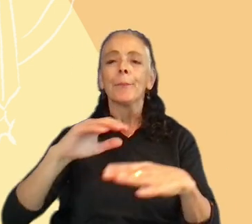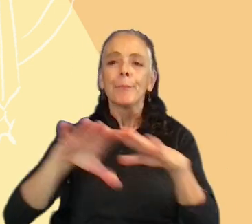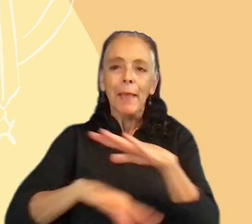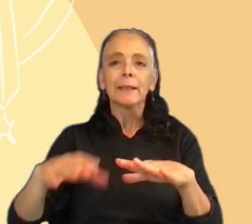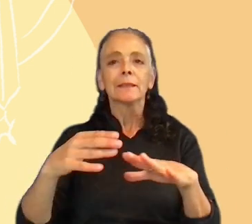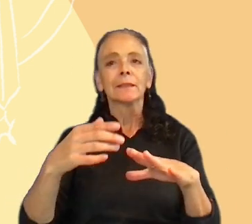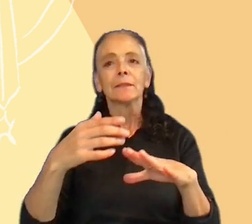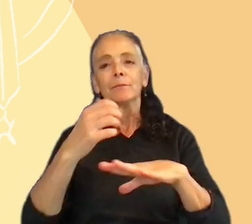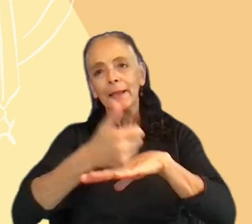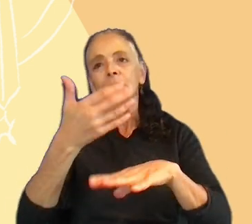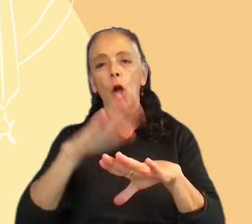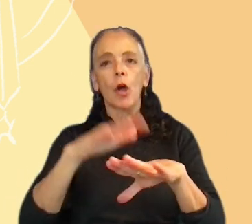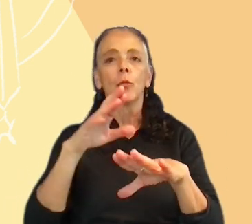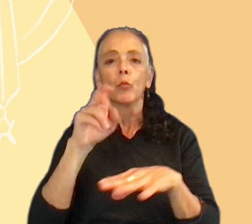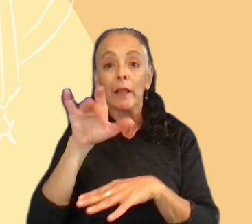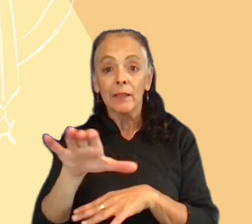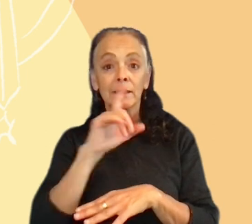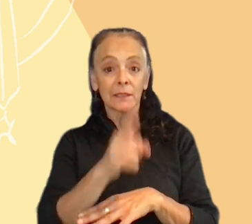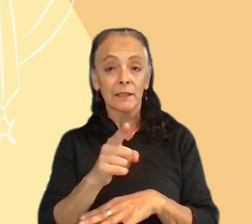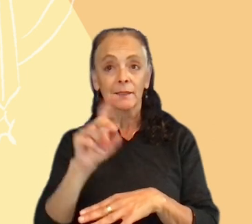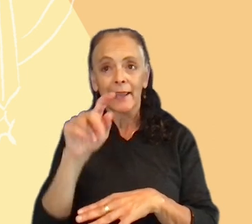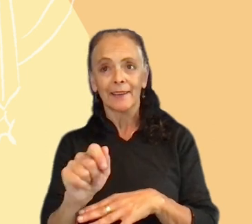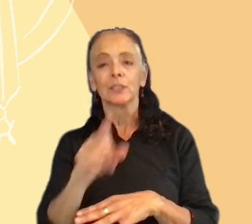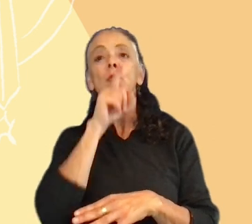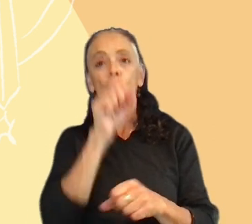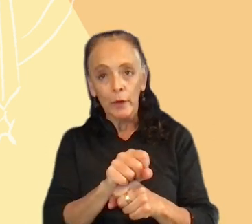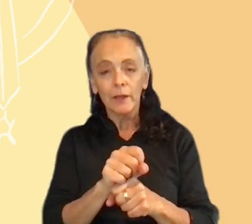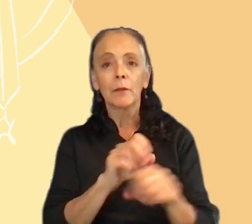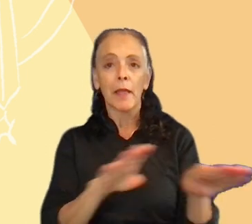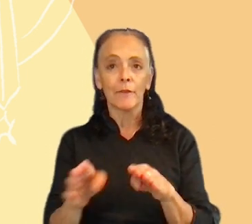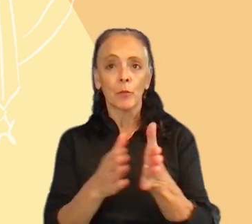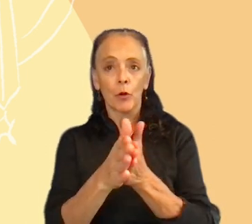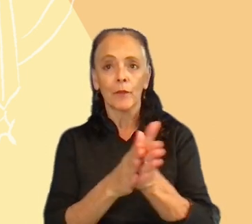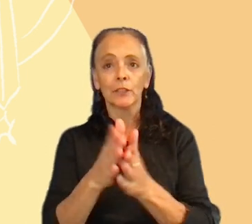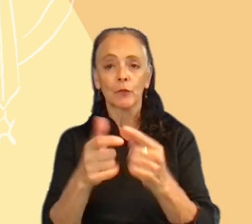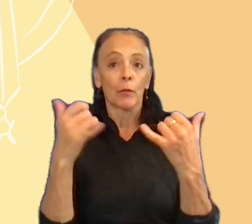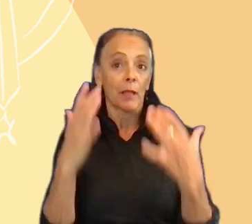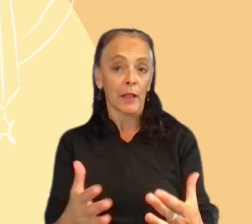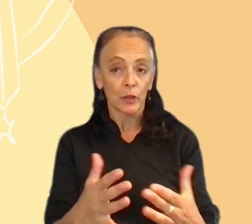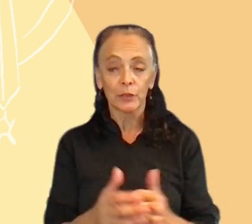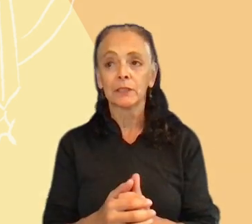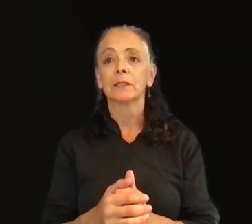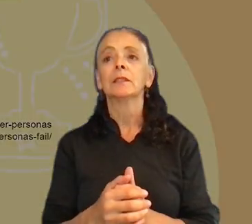on something that it's a real behavioral motivation from the players. So,